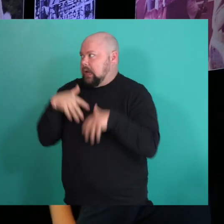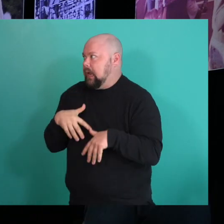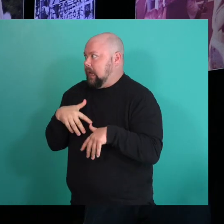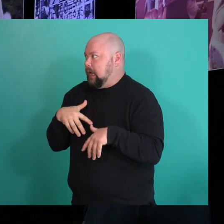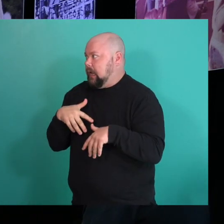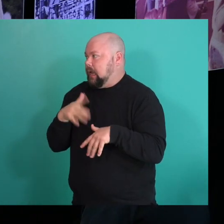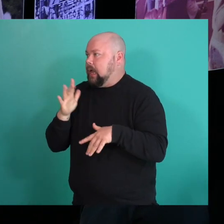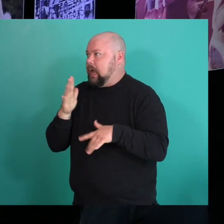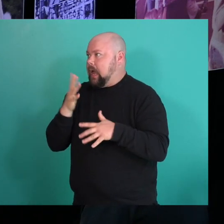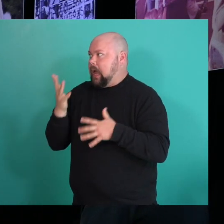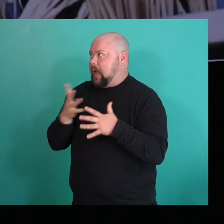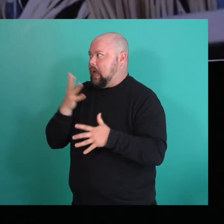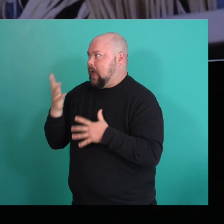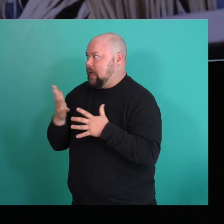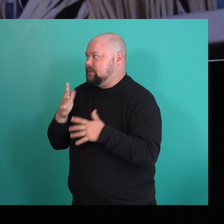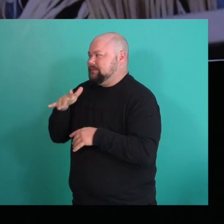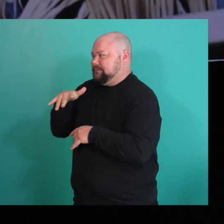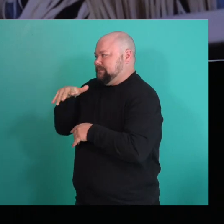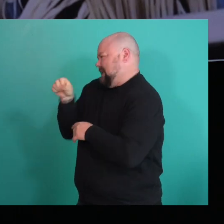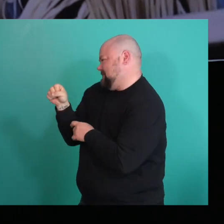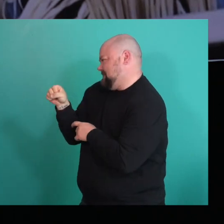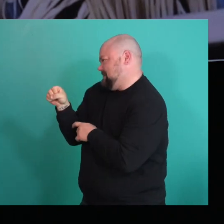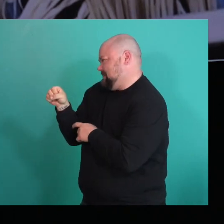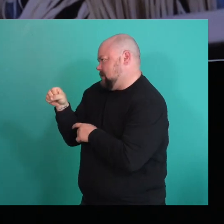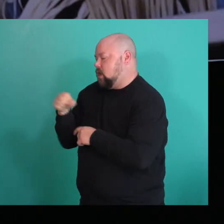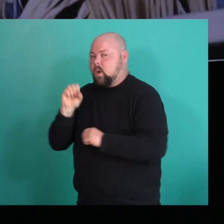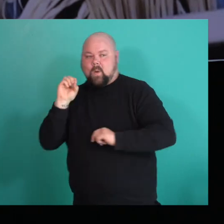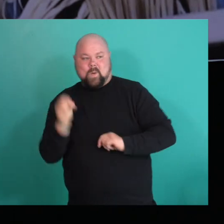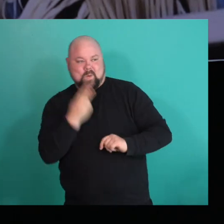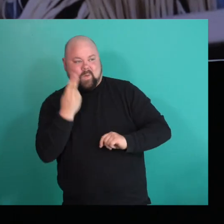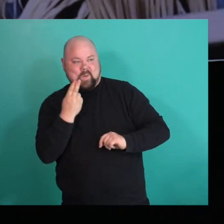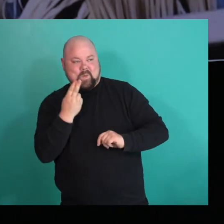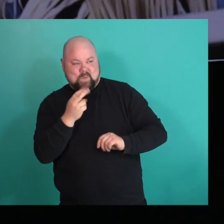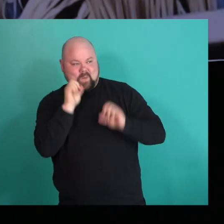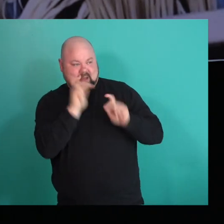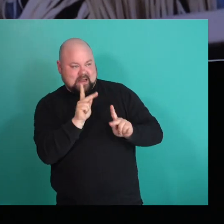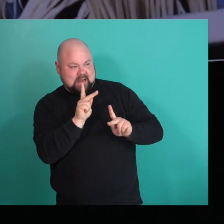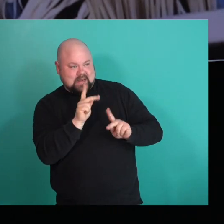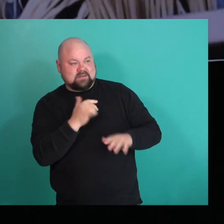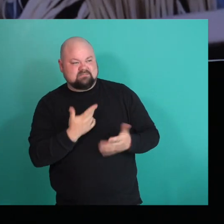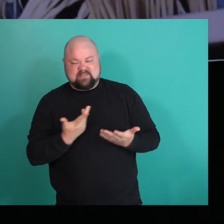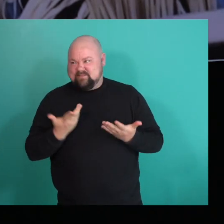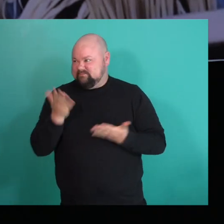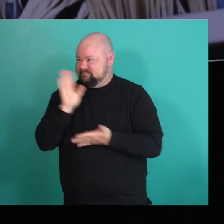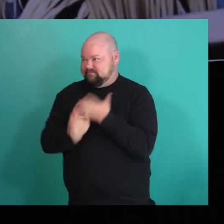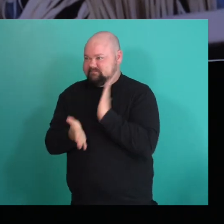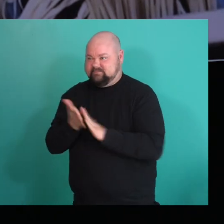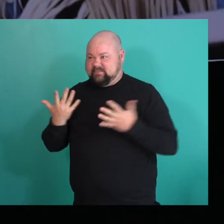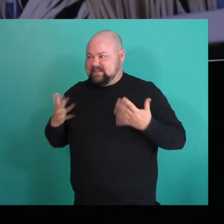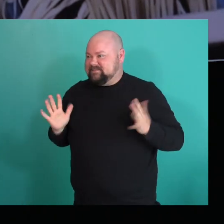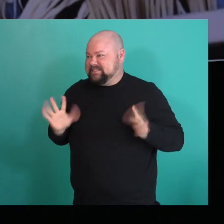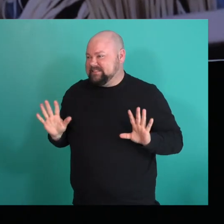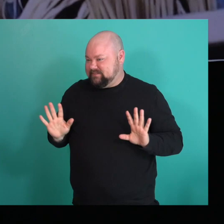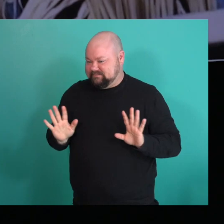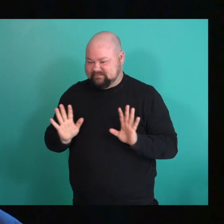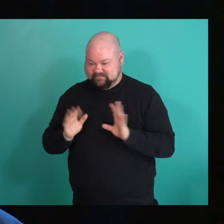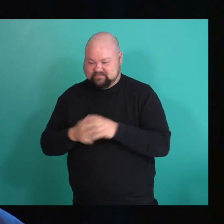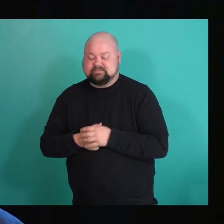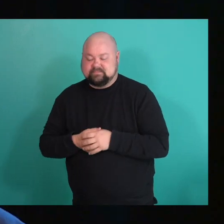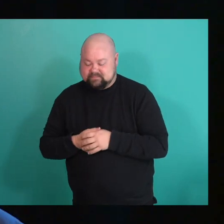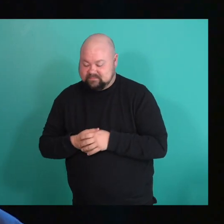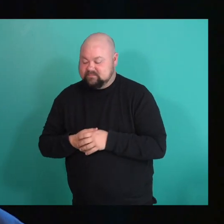like that trailing question, like, I'm like, yes. And they're like, oh, okay. And that was like basically at the end of that kind of like conversation.